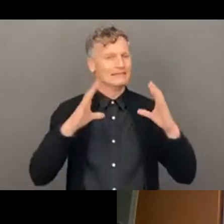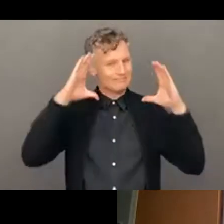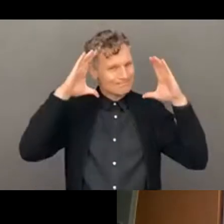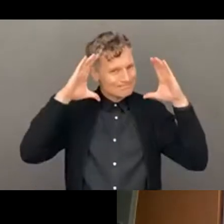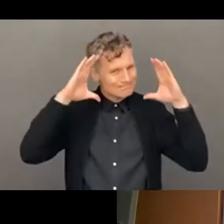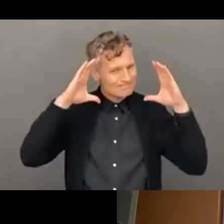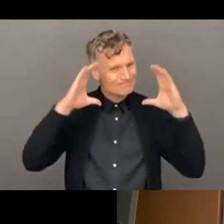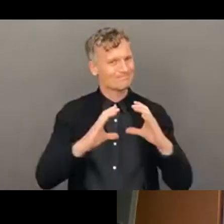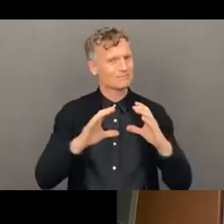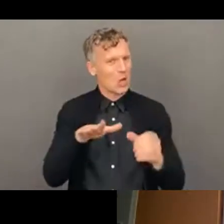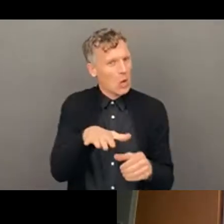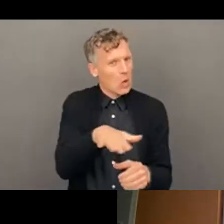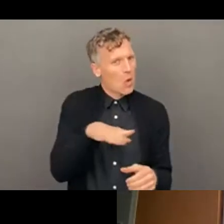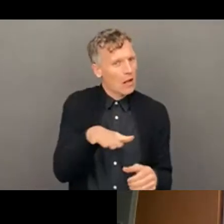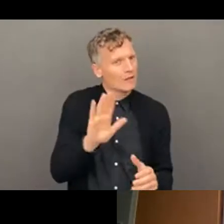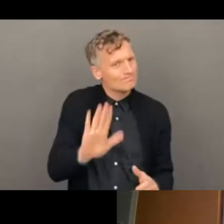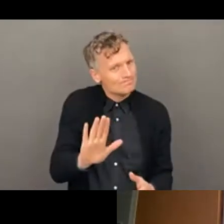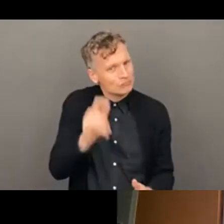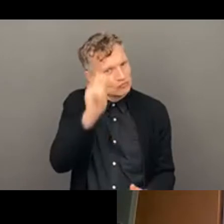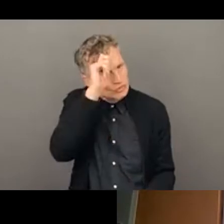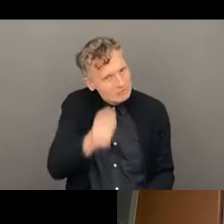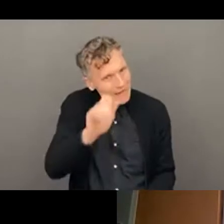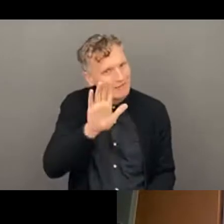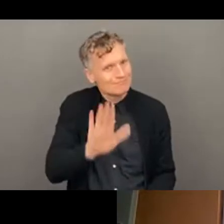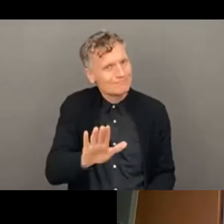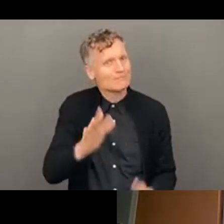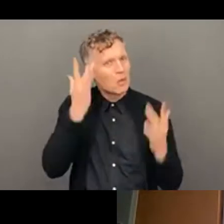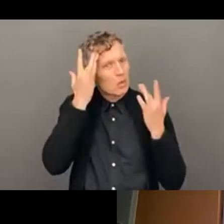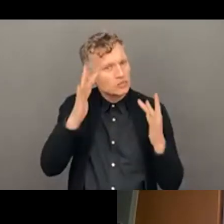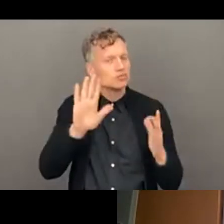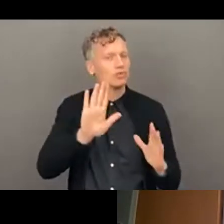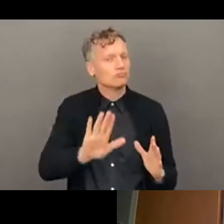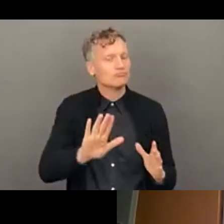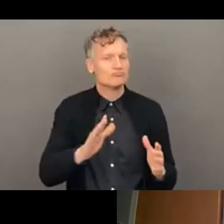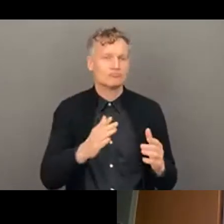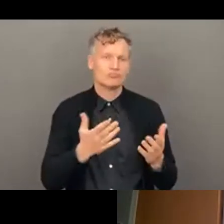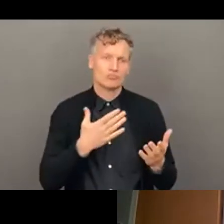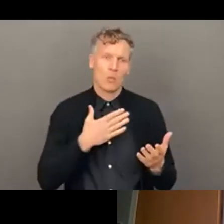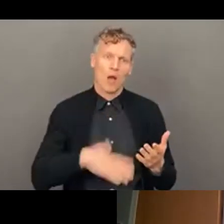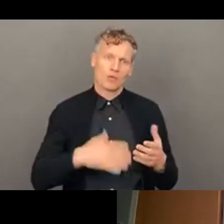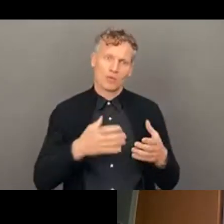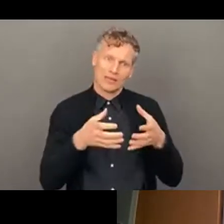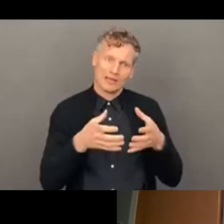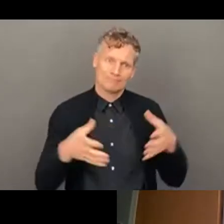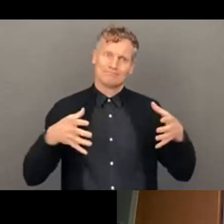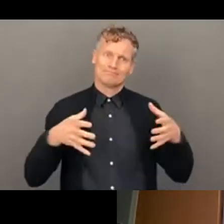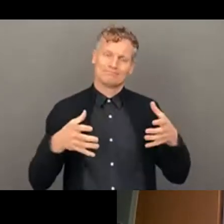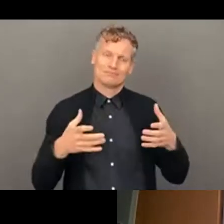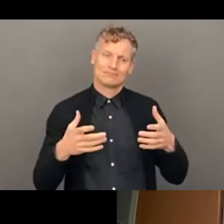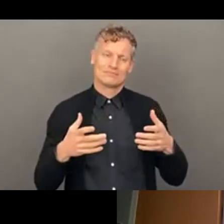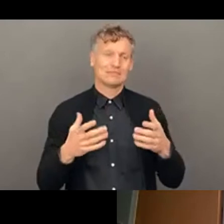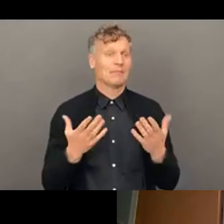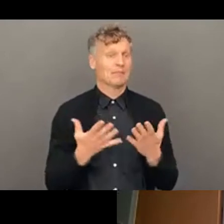recognizing local circumstances, improving local capacity would obviously, uh, be a big one for organizations such as VC.